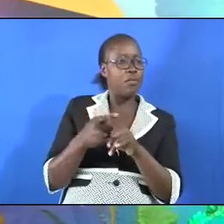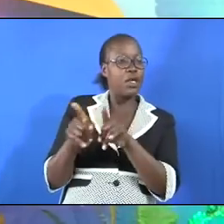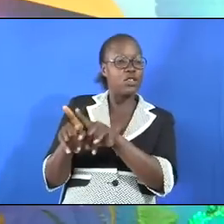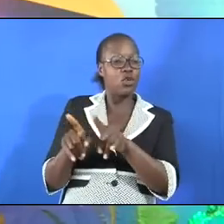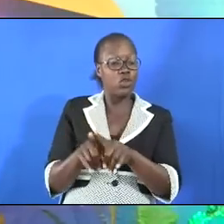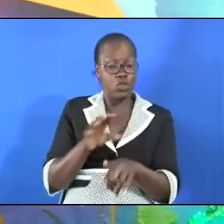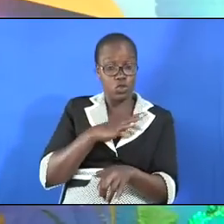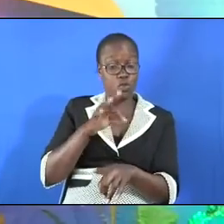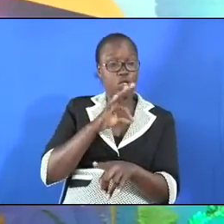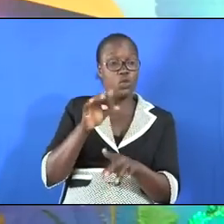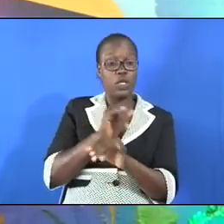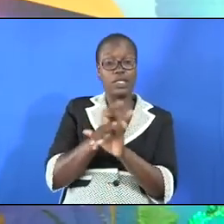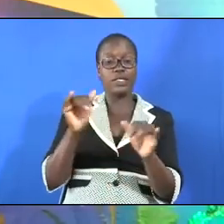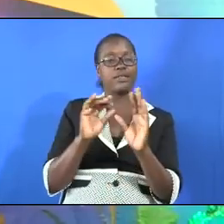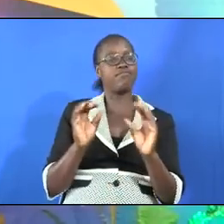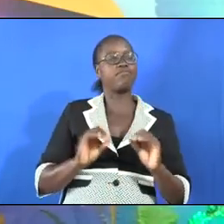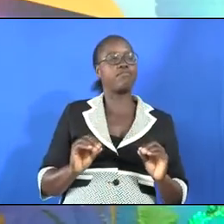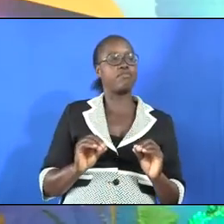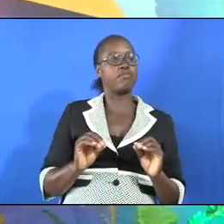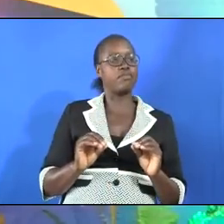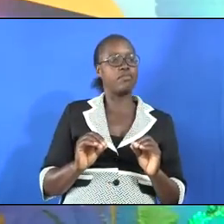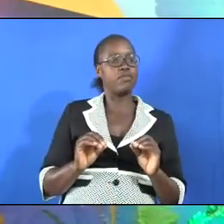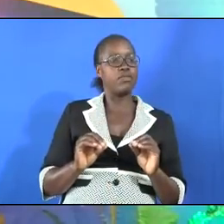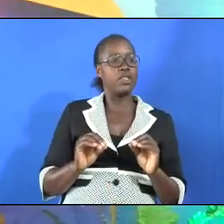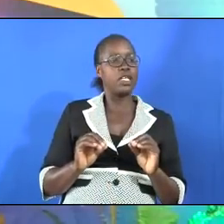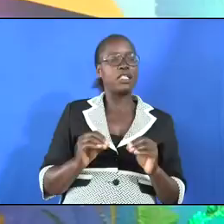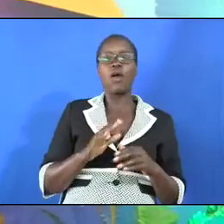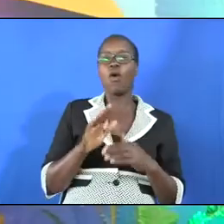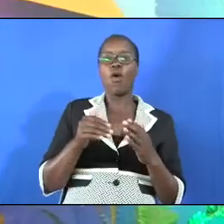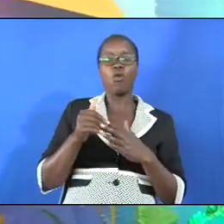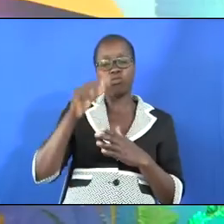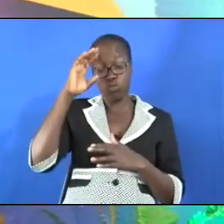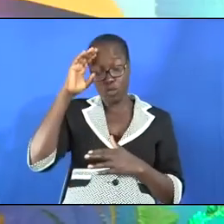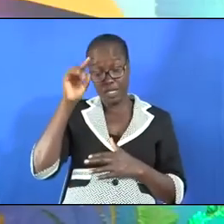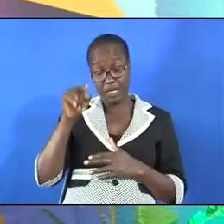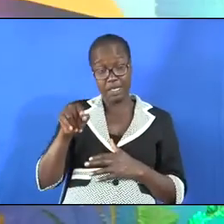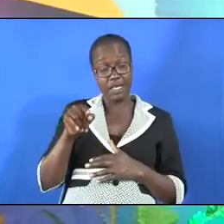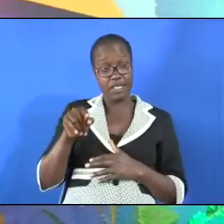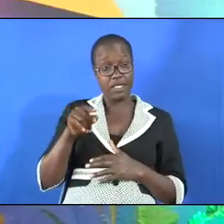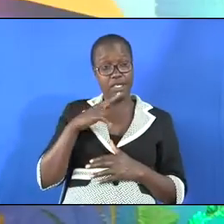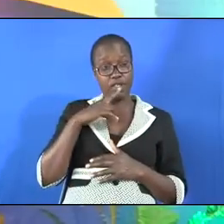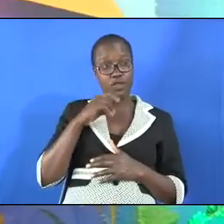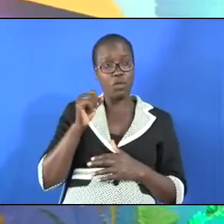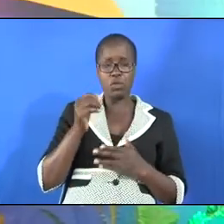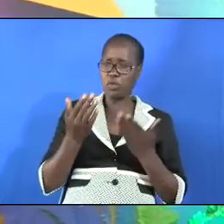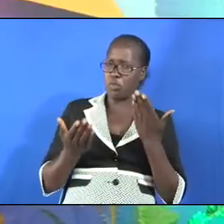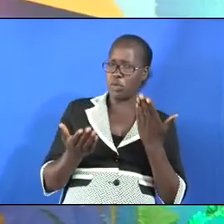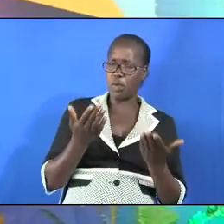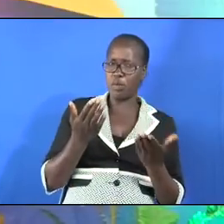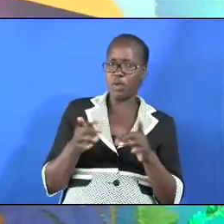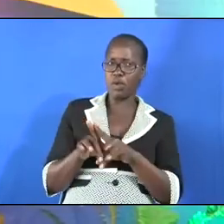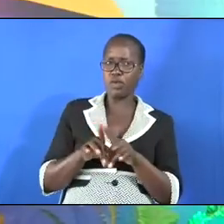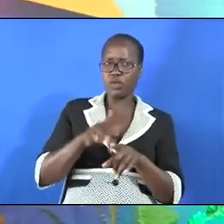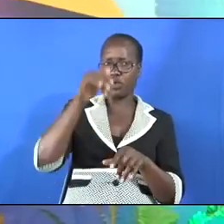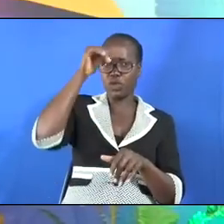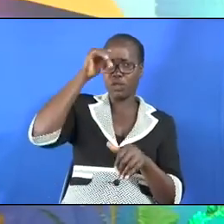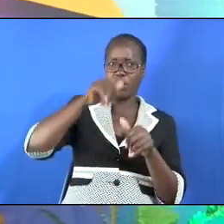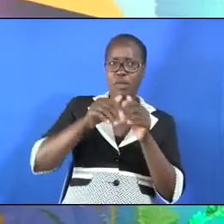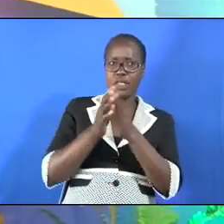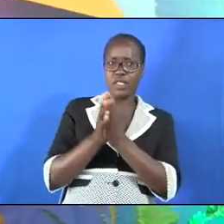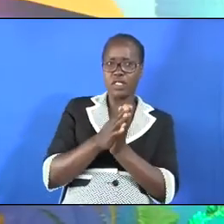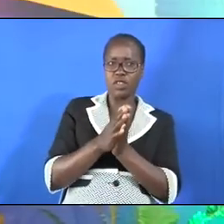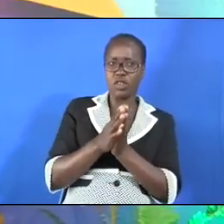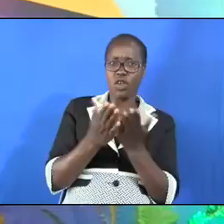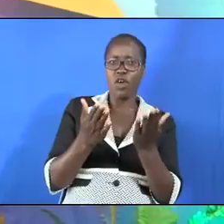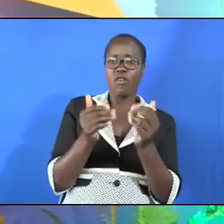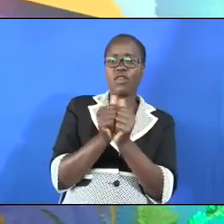spiritually unclean they were considered. You probably will also remember the story